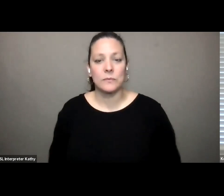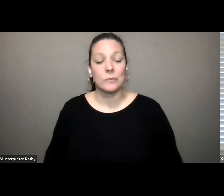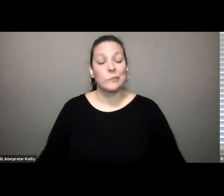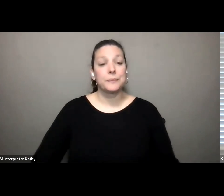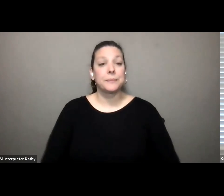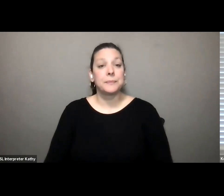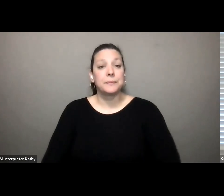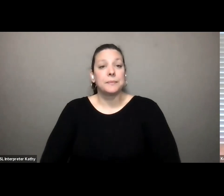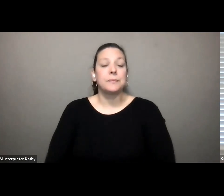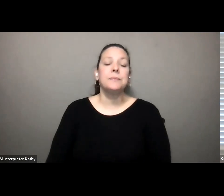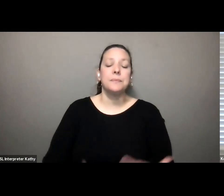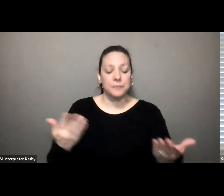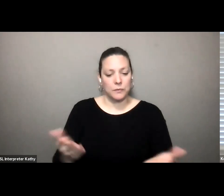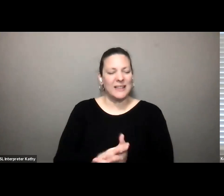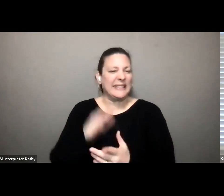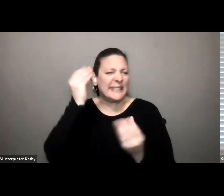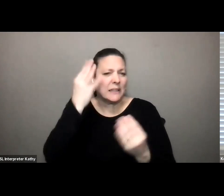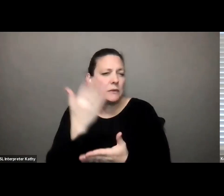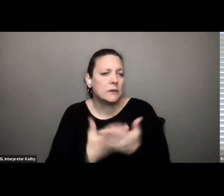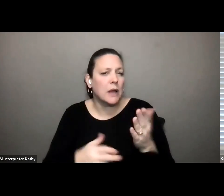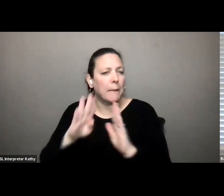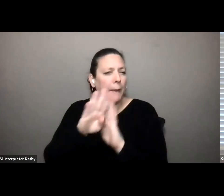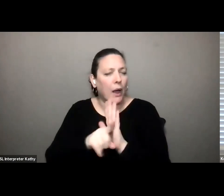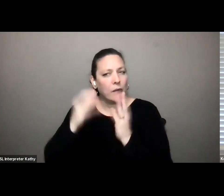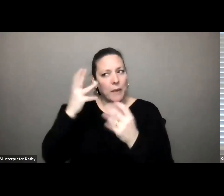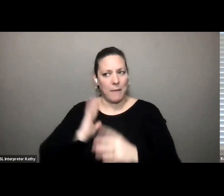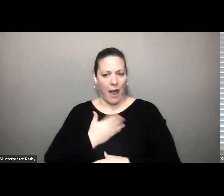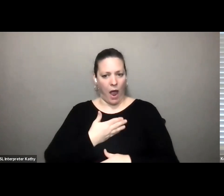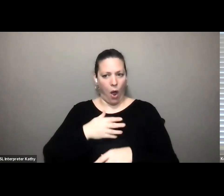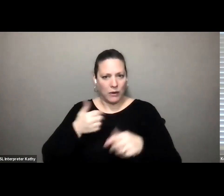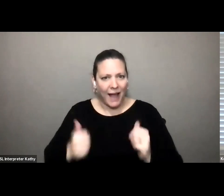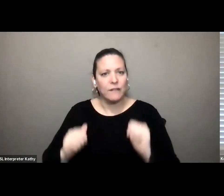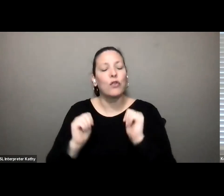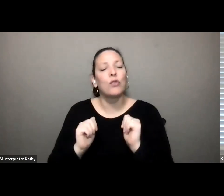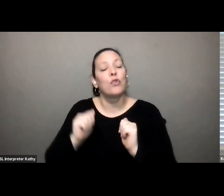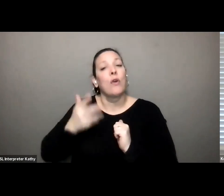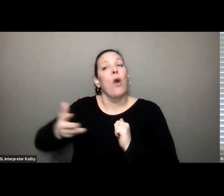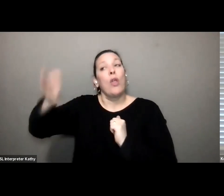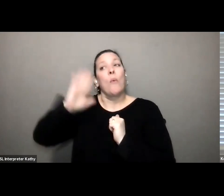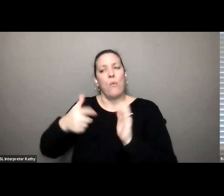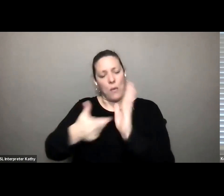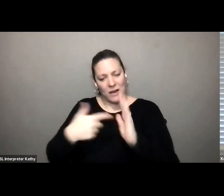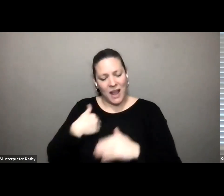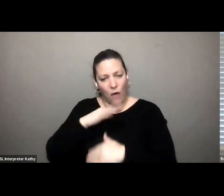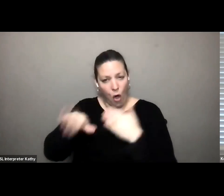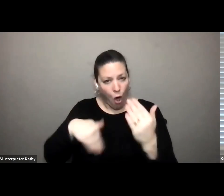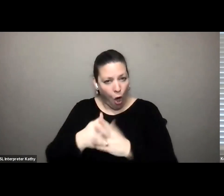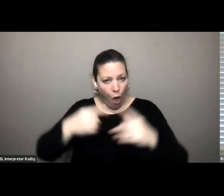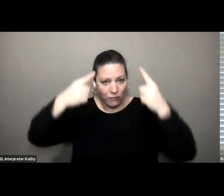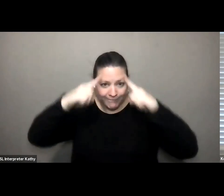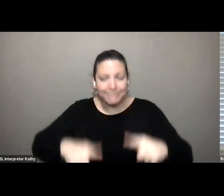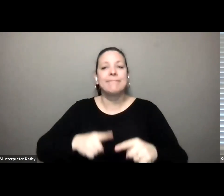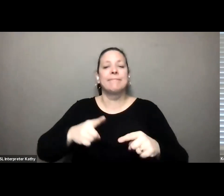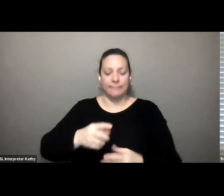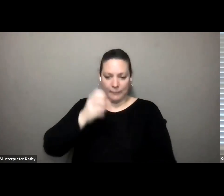this um so just to give you a little bit of background about this effort um in the past like i said we have to have that unanimous consent so four times